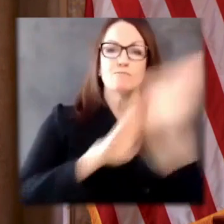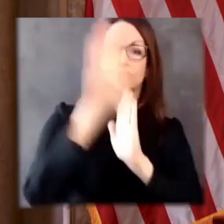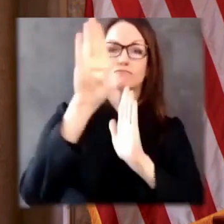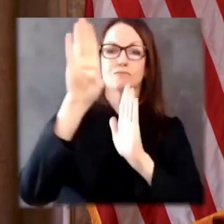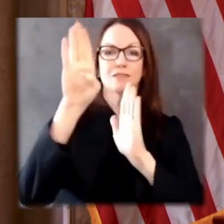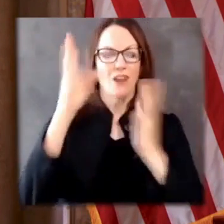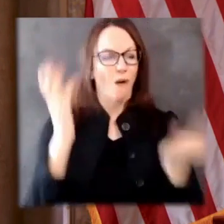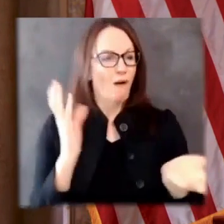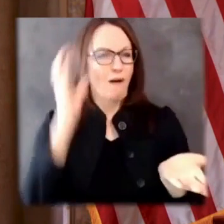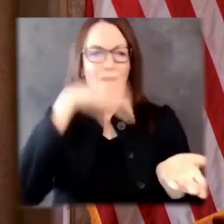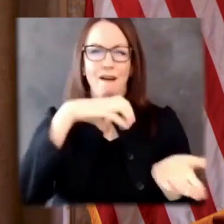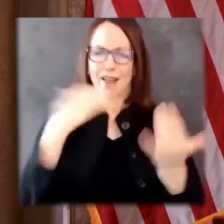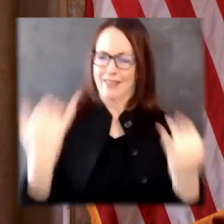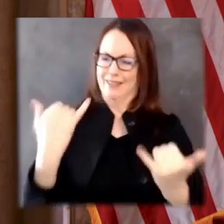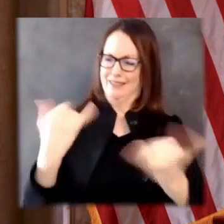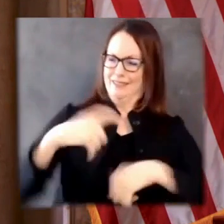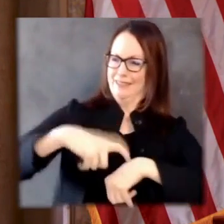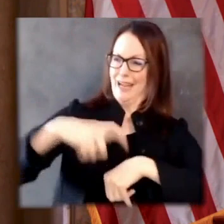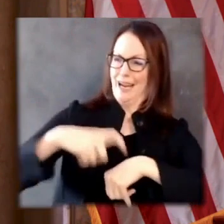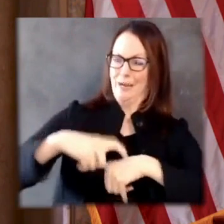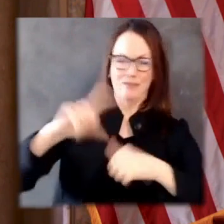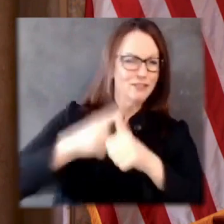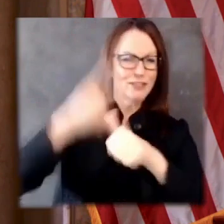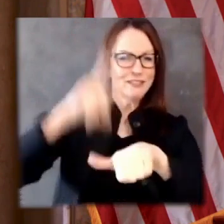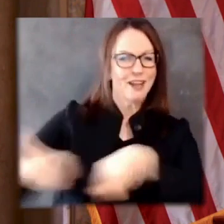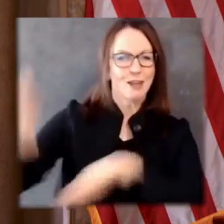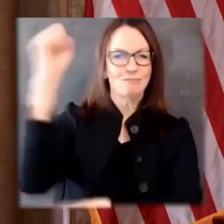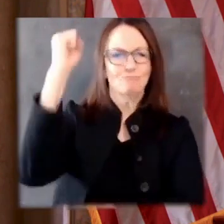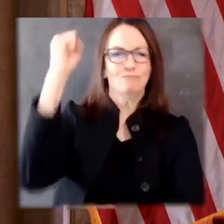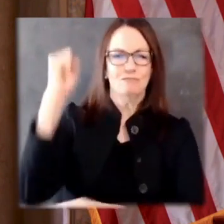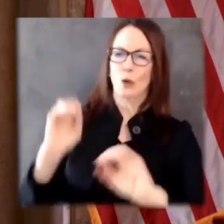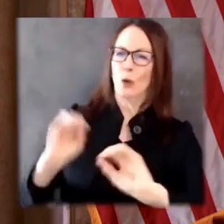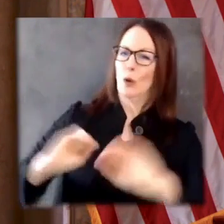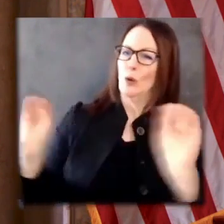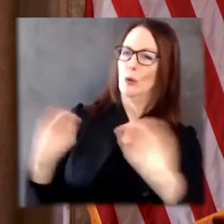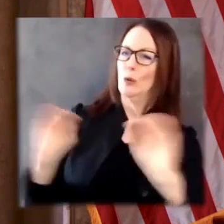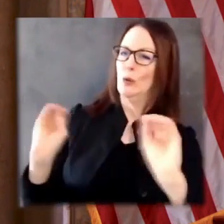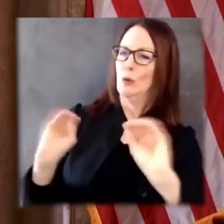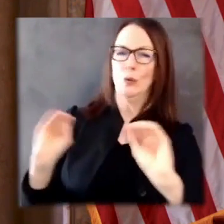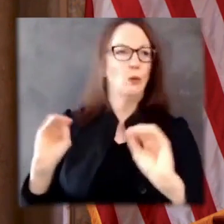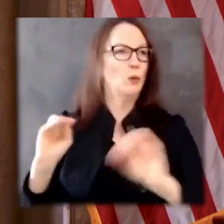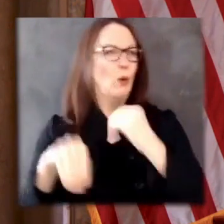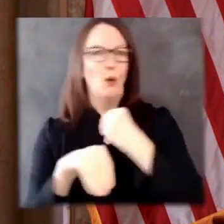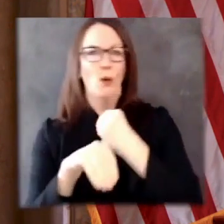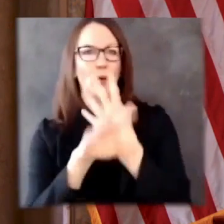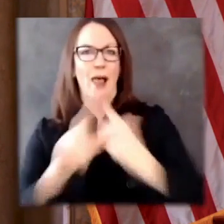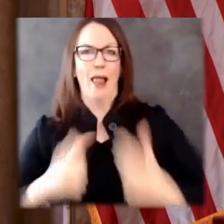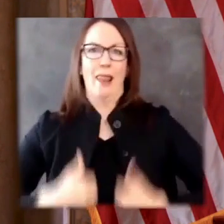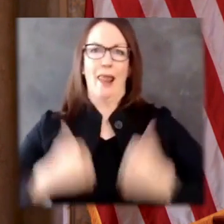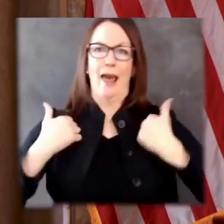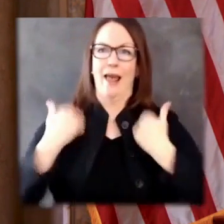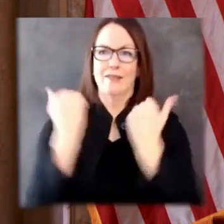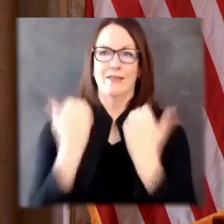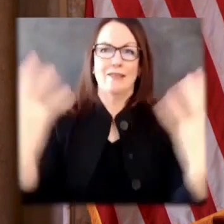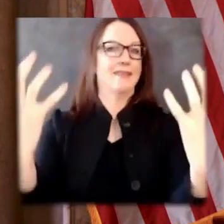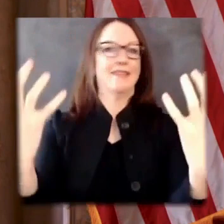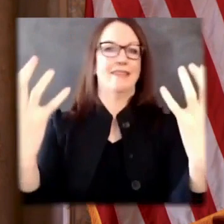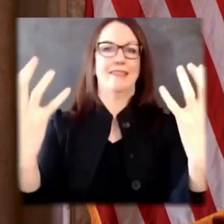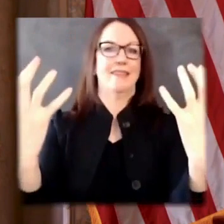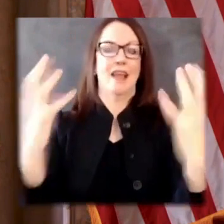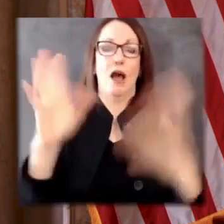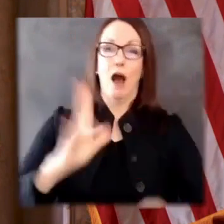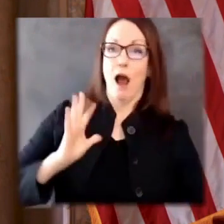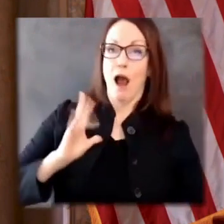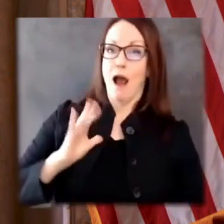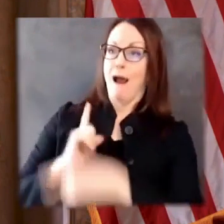audience. That means there's good news and bad news. The bad news is there won't be any applause or boos here tonight.